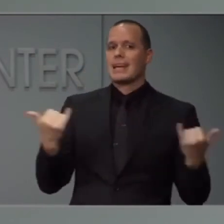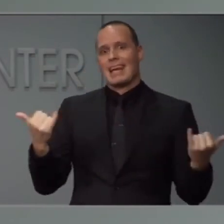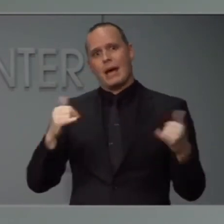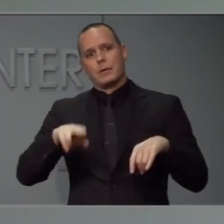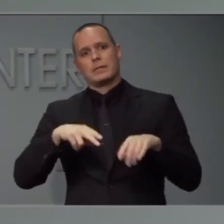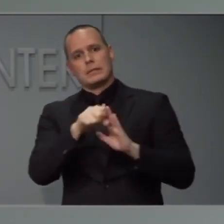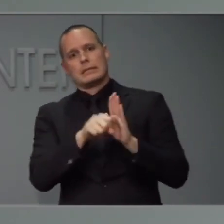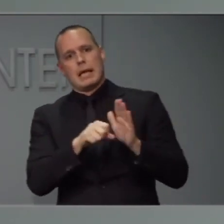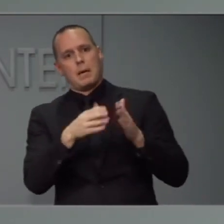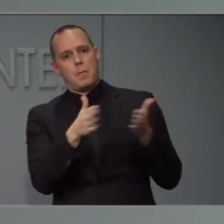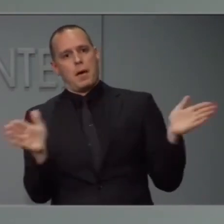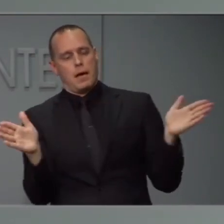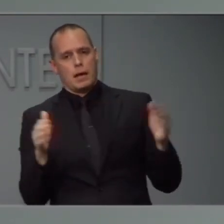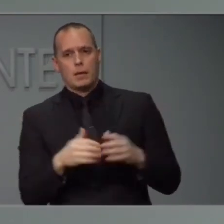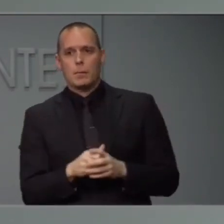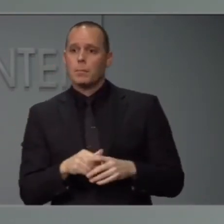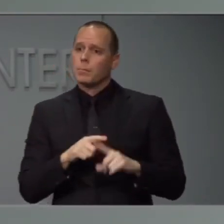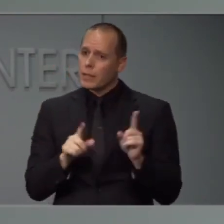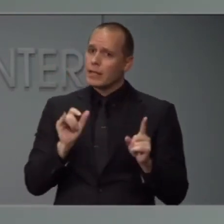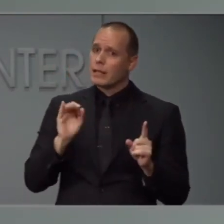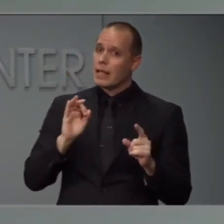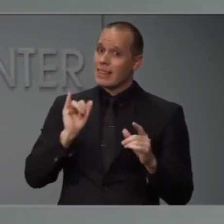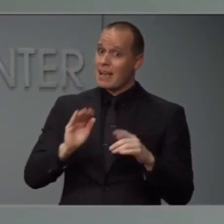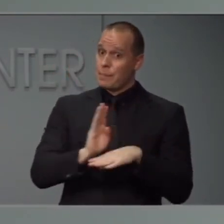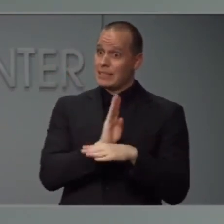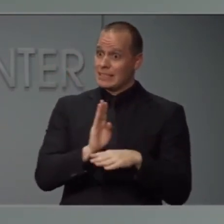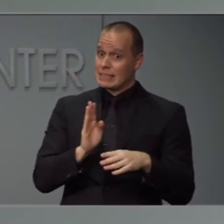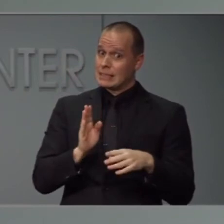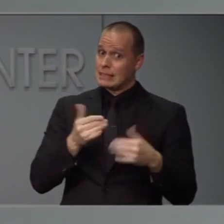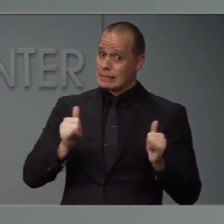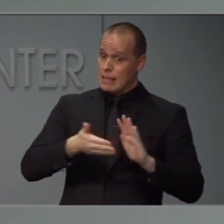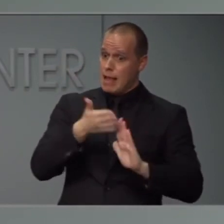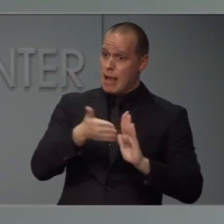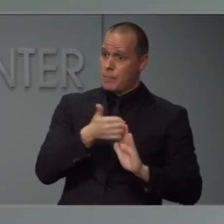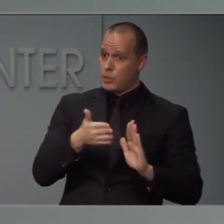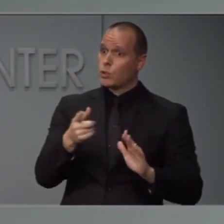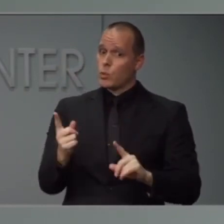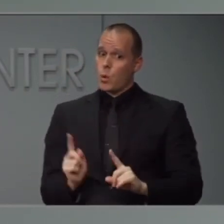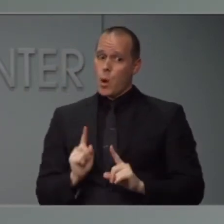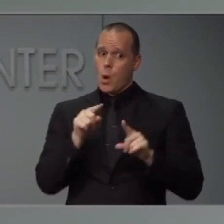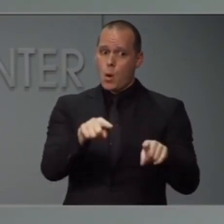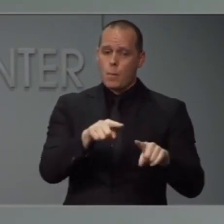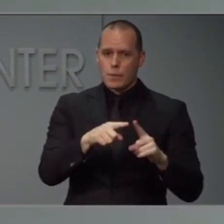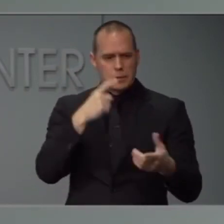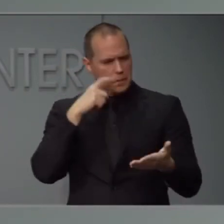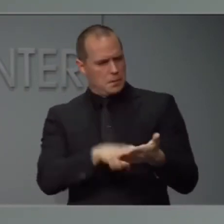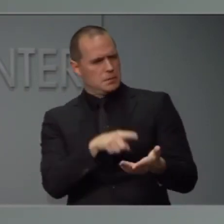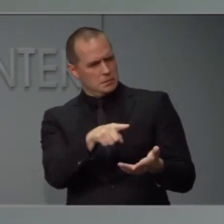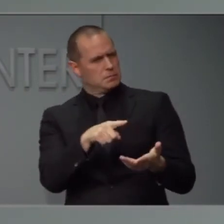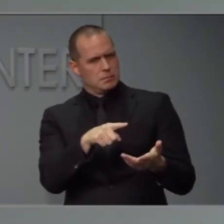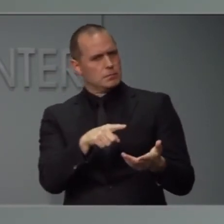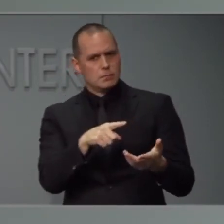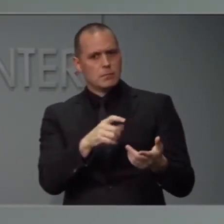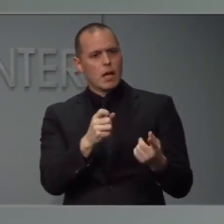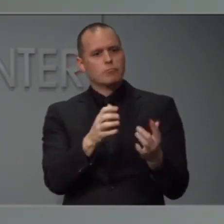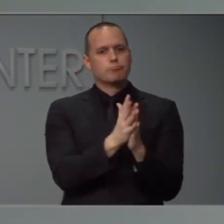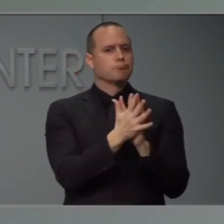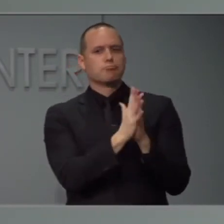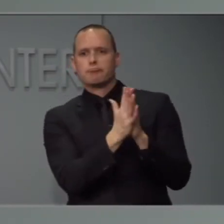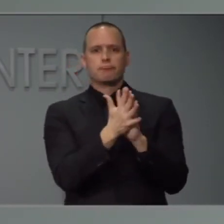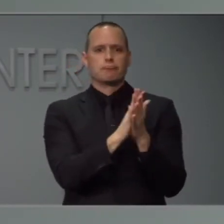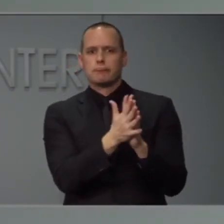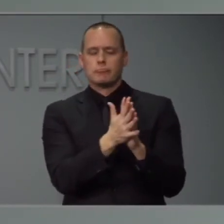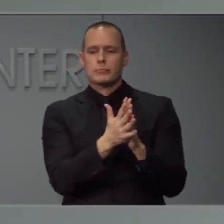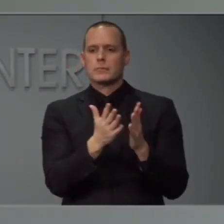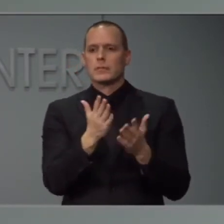If you go to a business that is essential and is allowed to stay open and you notice they're not following social distancing rules. mean, some stores